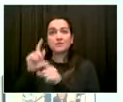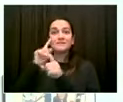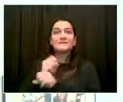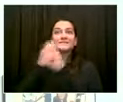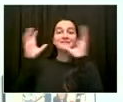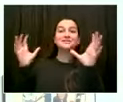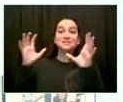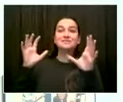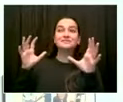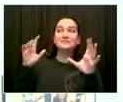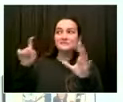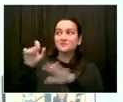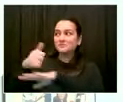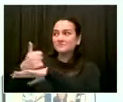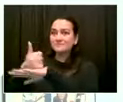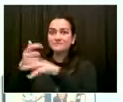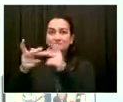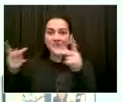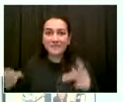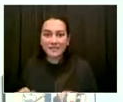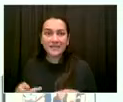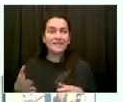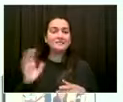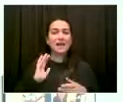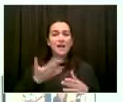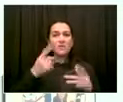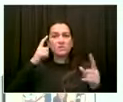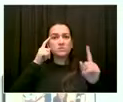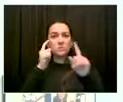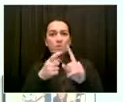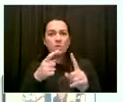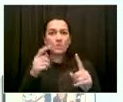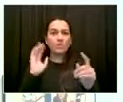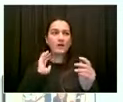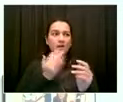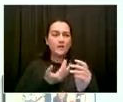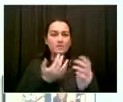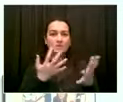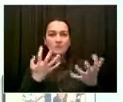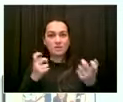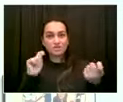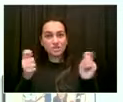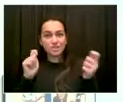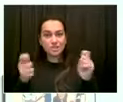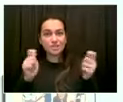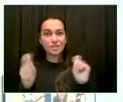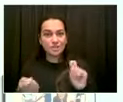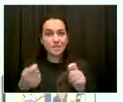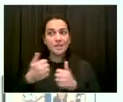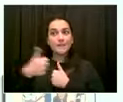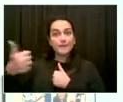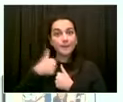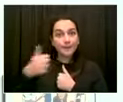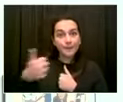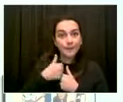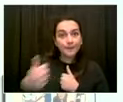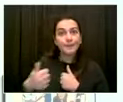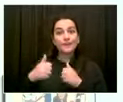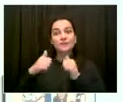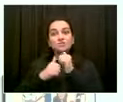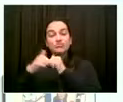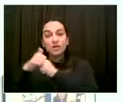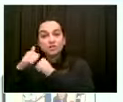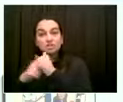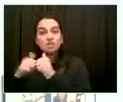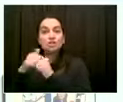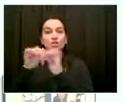evolving, you know, our transportation infrastructure do so with health in mind. We serve as a